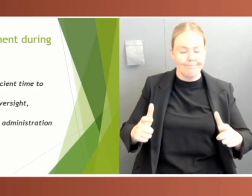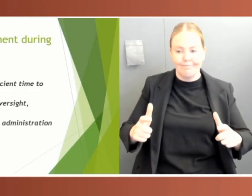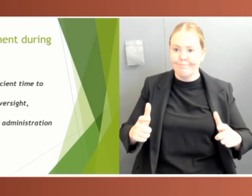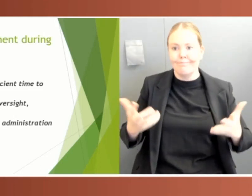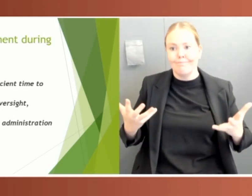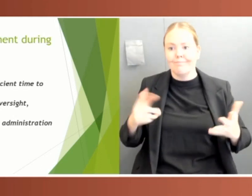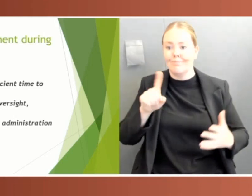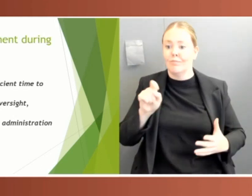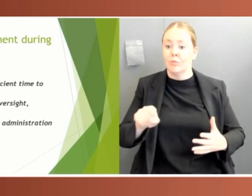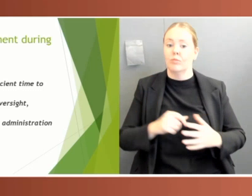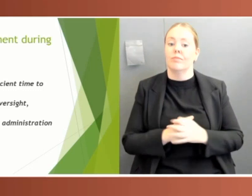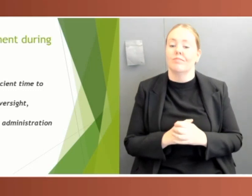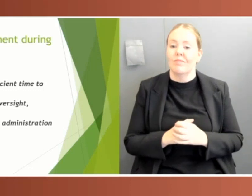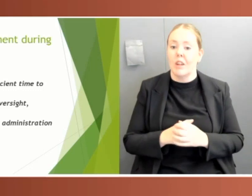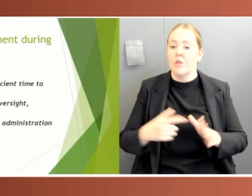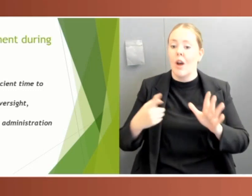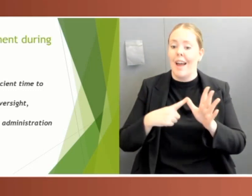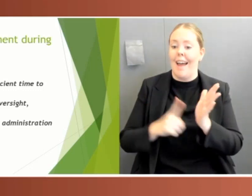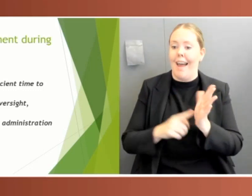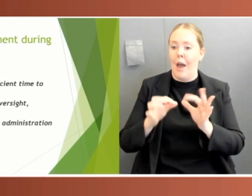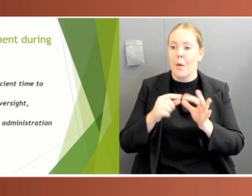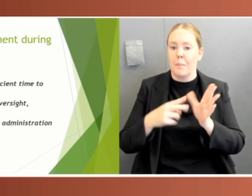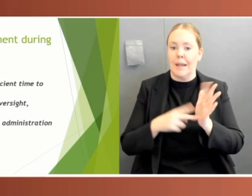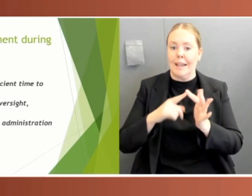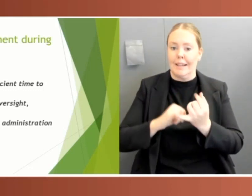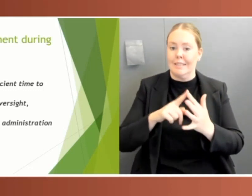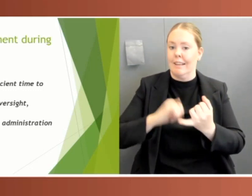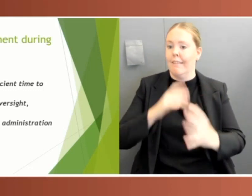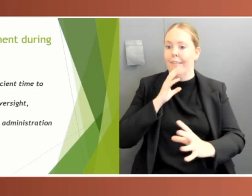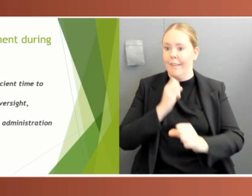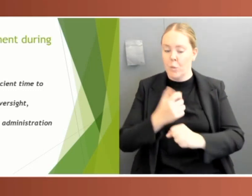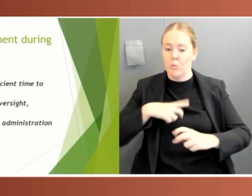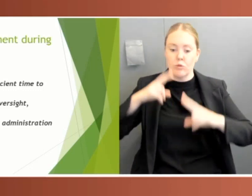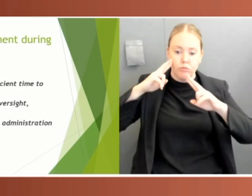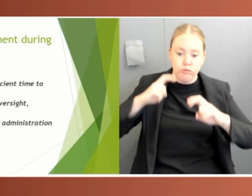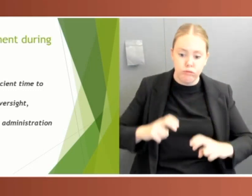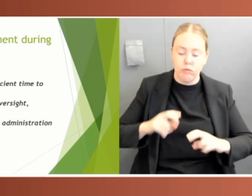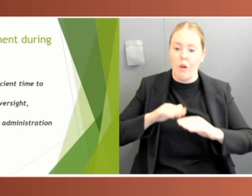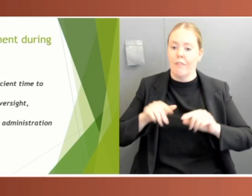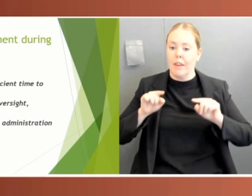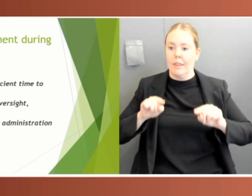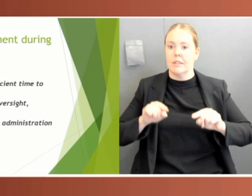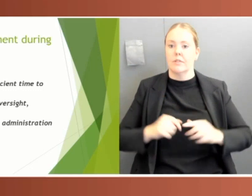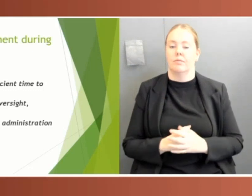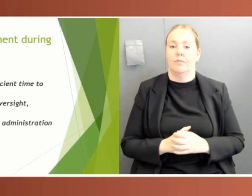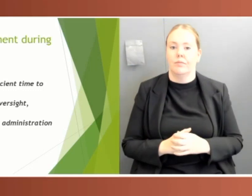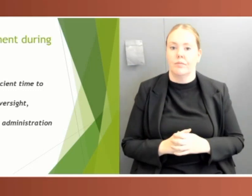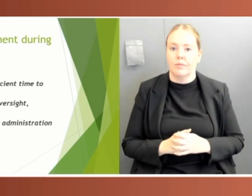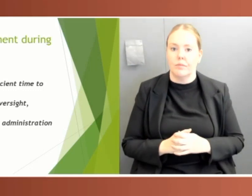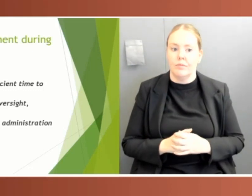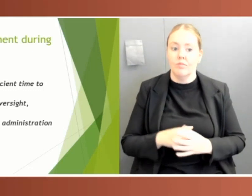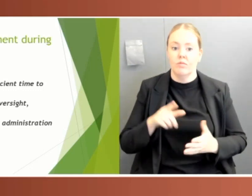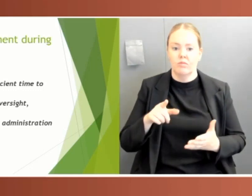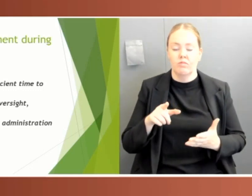have an inquiry of that kind. As Woodrow Wilson from the US explained, it is the proper duty of a representative body to look